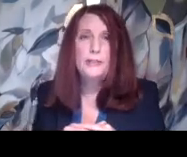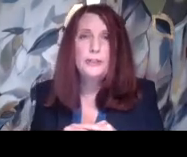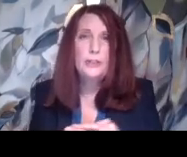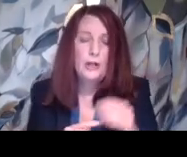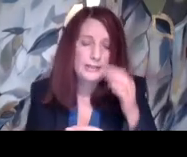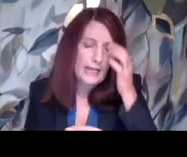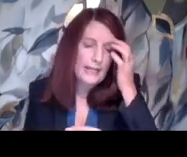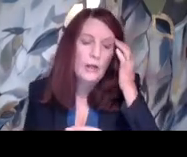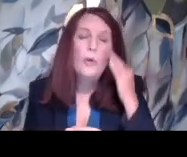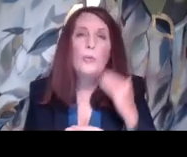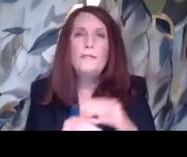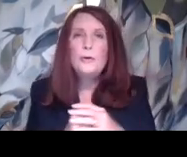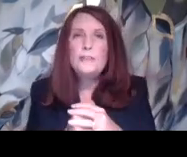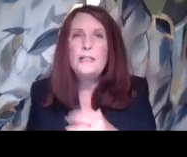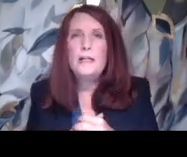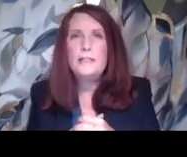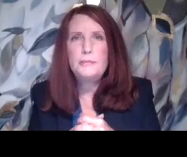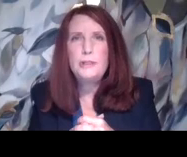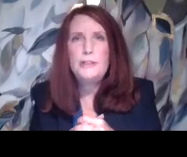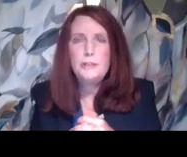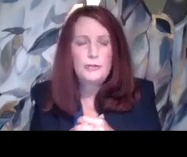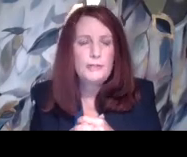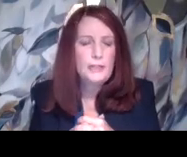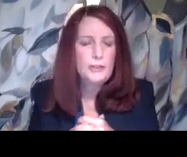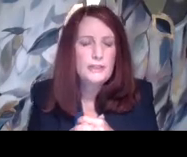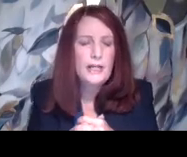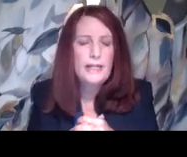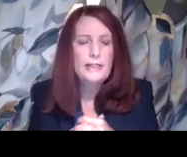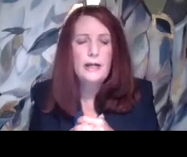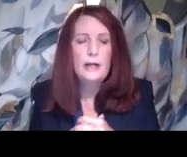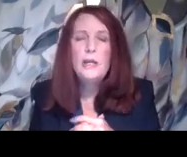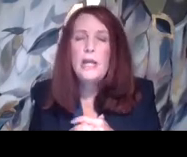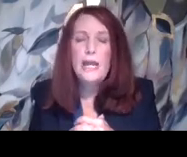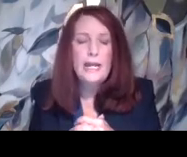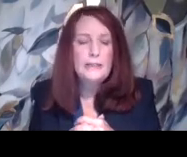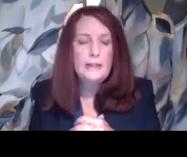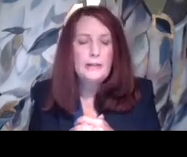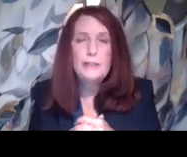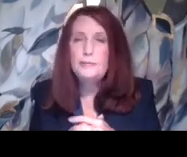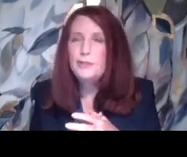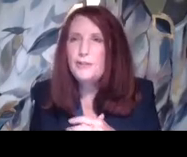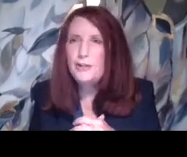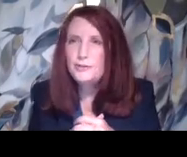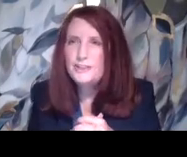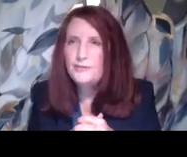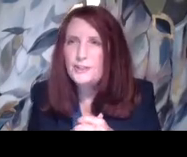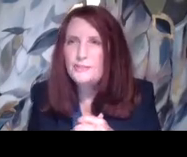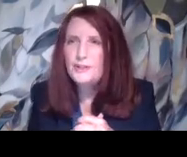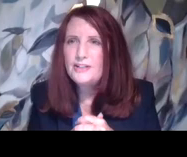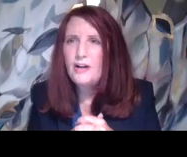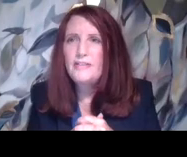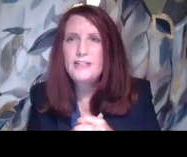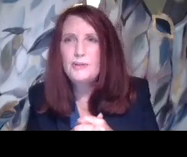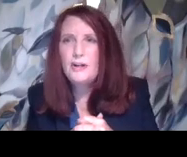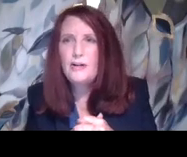the discrimination laws. And we're focusing on disability discrimination tonight. And that's because we're the Arizona Center for